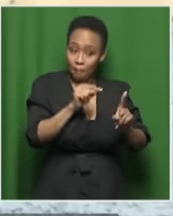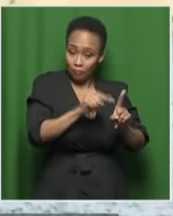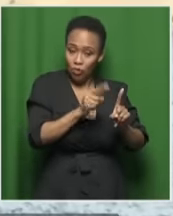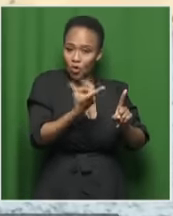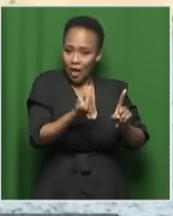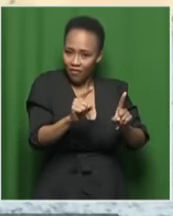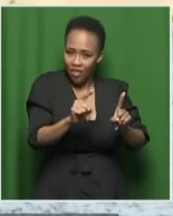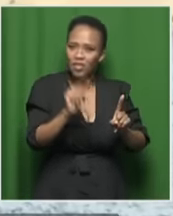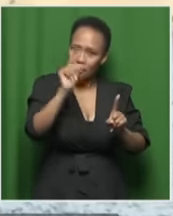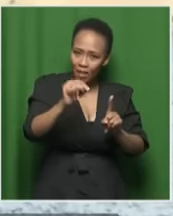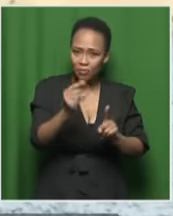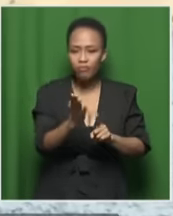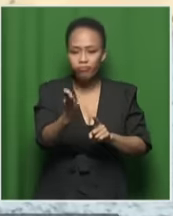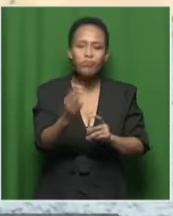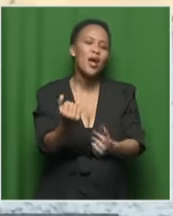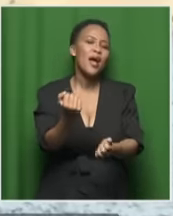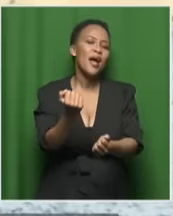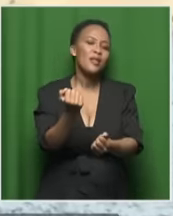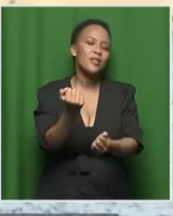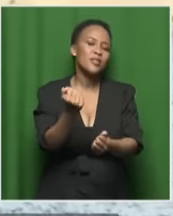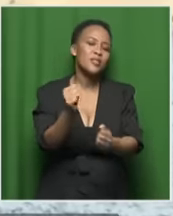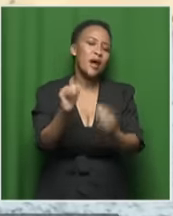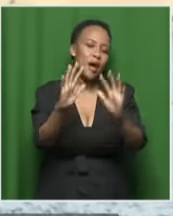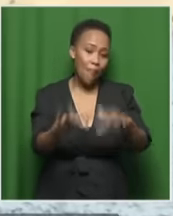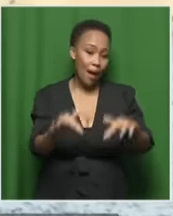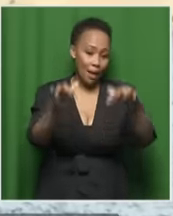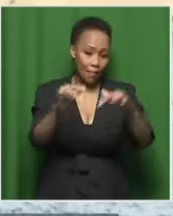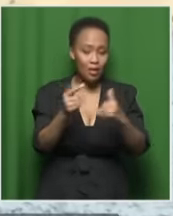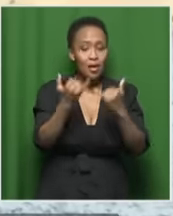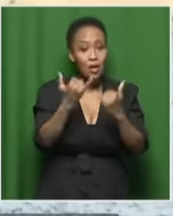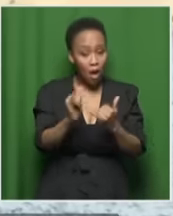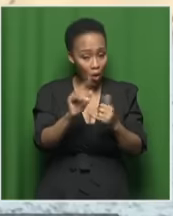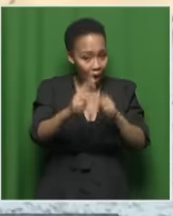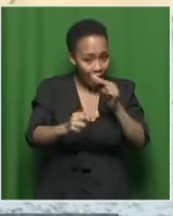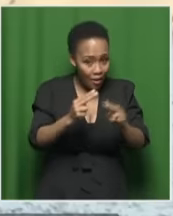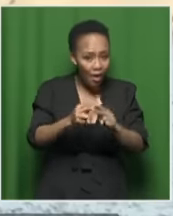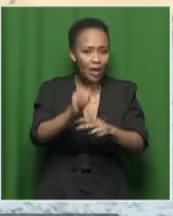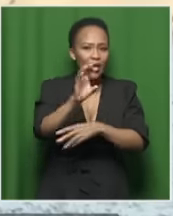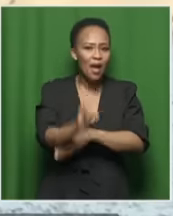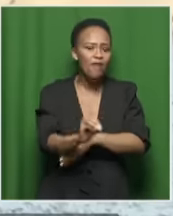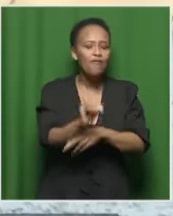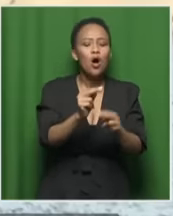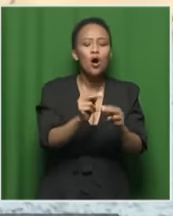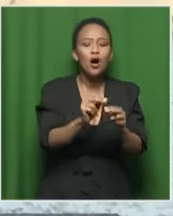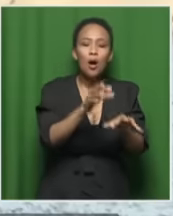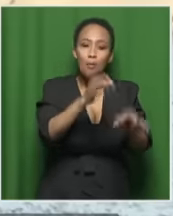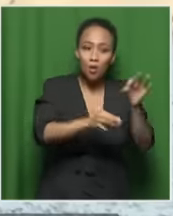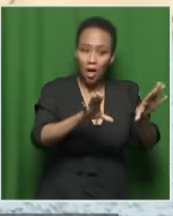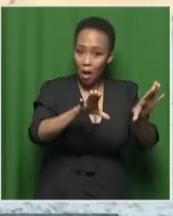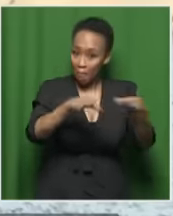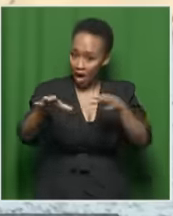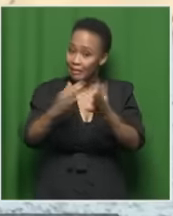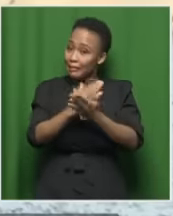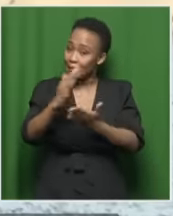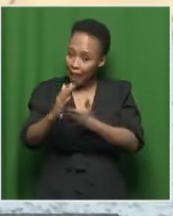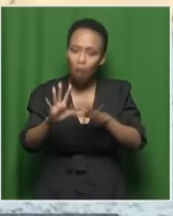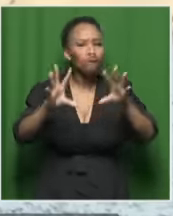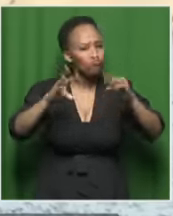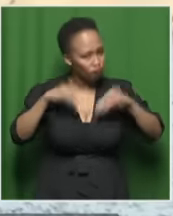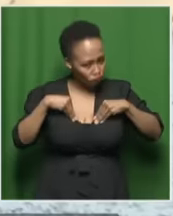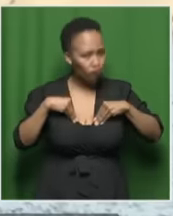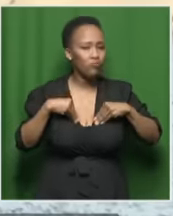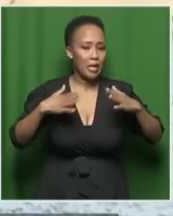UDM, as well, amongst the political parties, there's just some of them, of course, welcoming her resignation, saying that